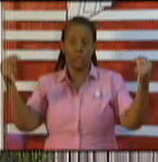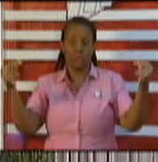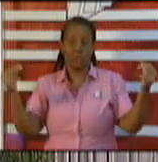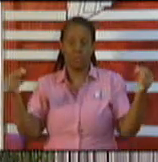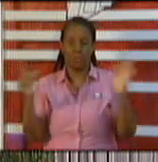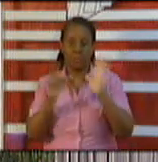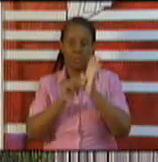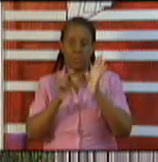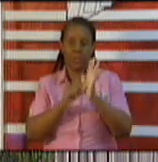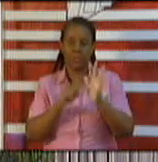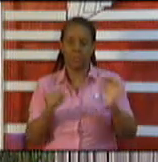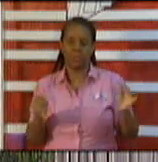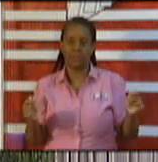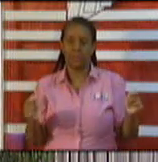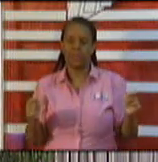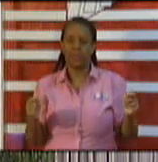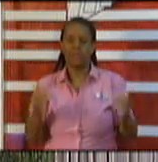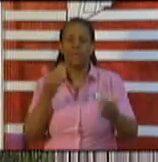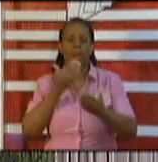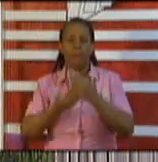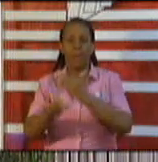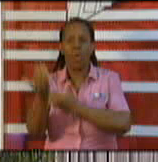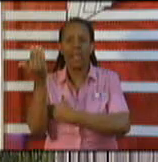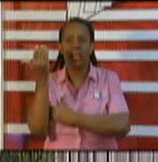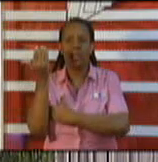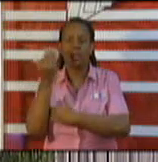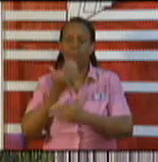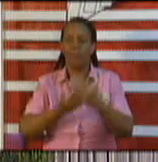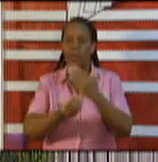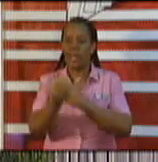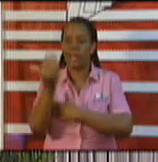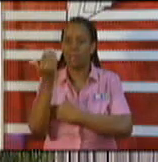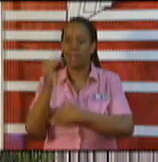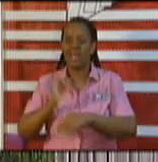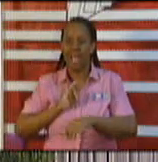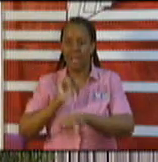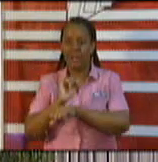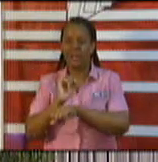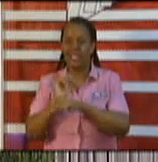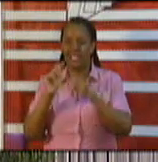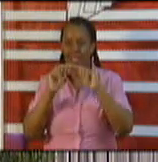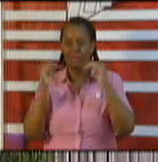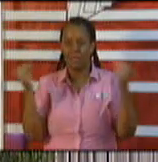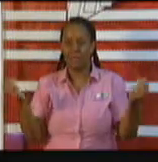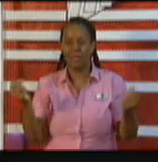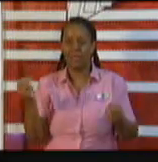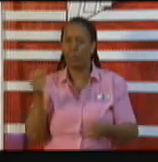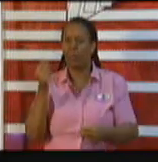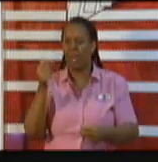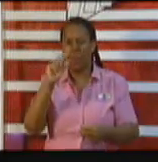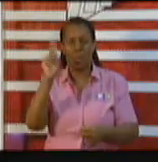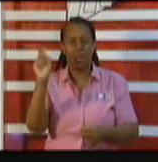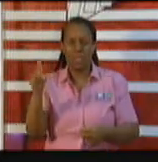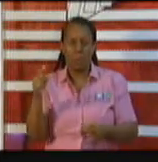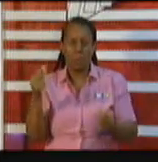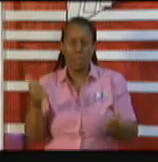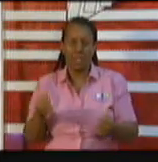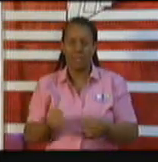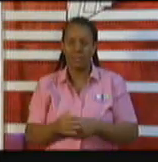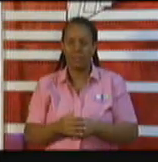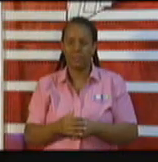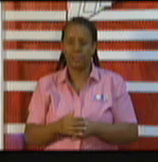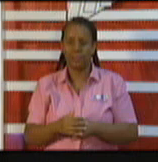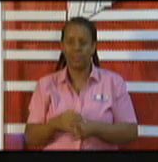Hi, good morning. Shane Super from the Newsday Newsday here. I have two really quick questions. The first one I don't know if the